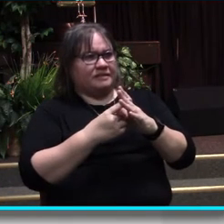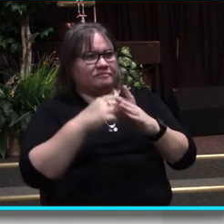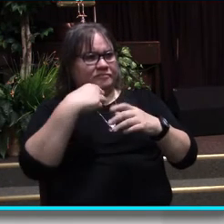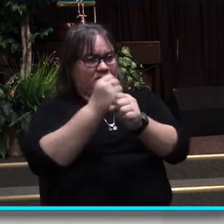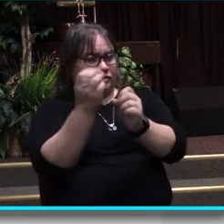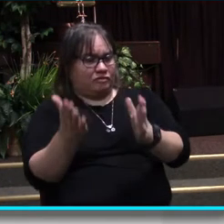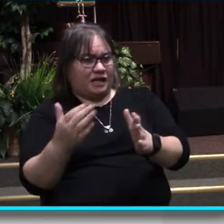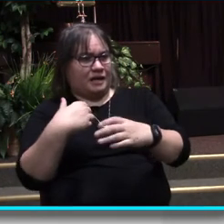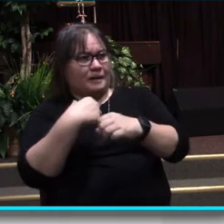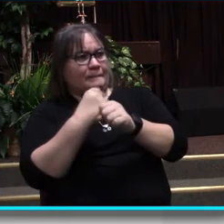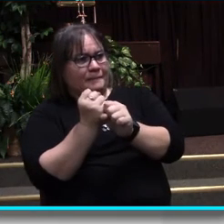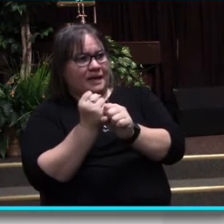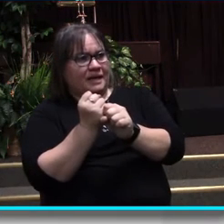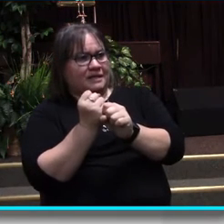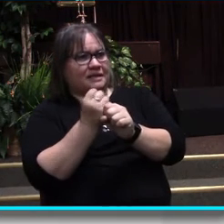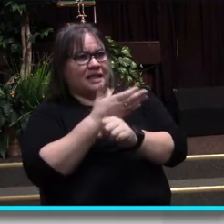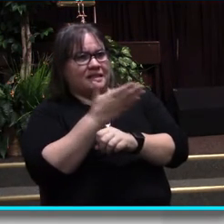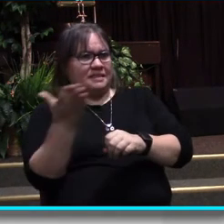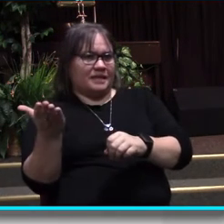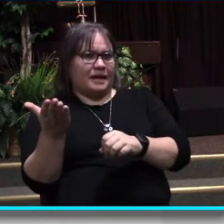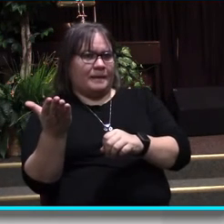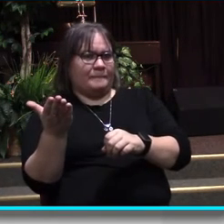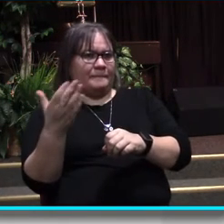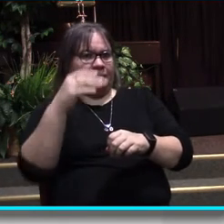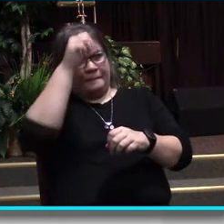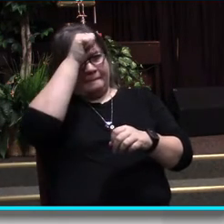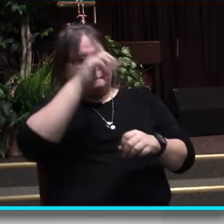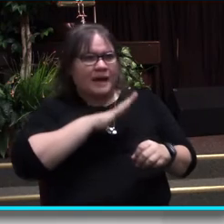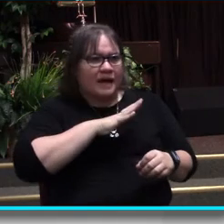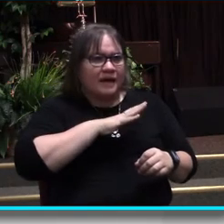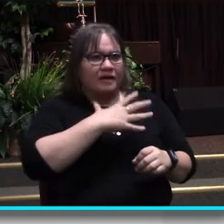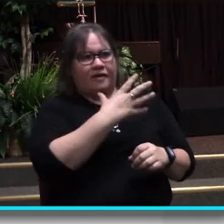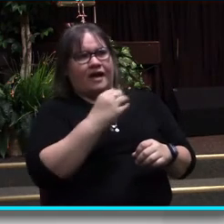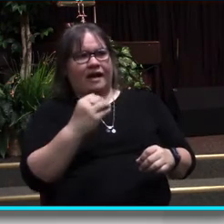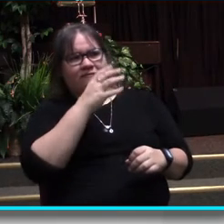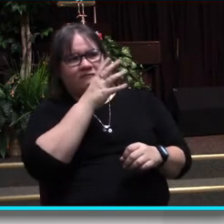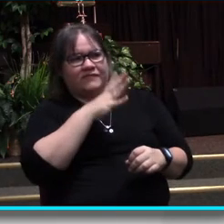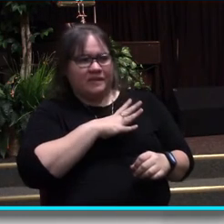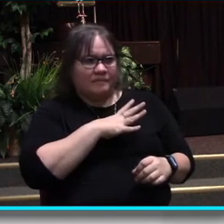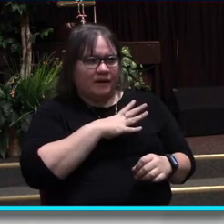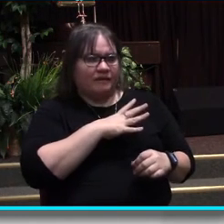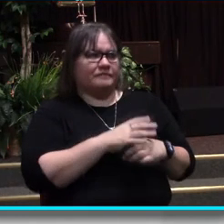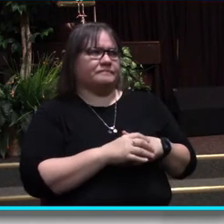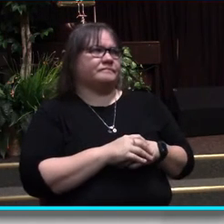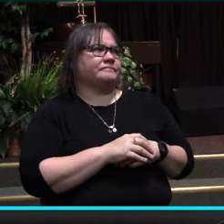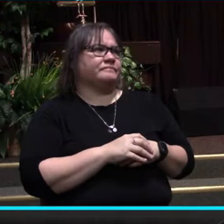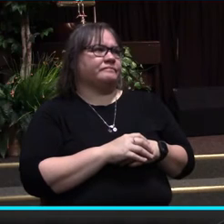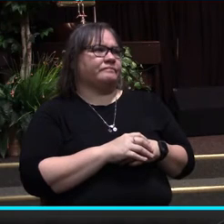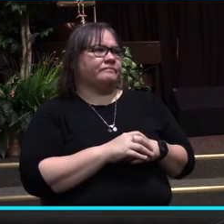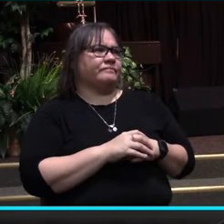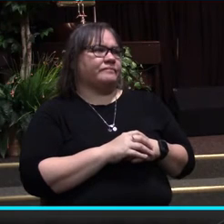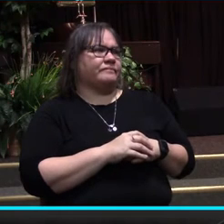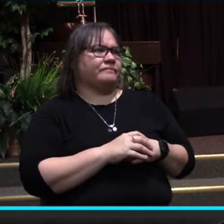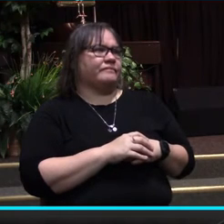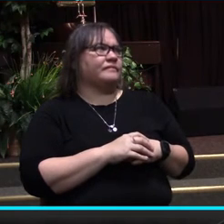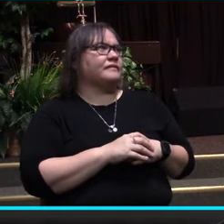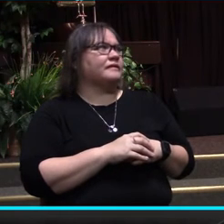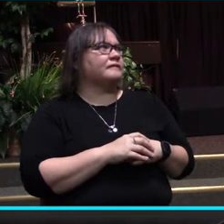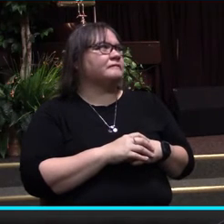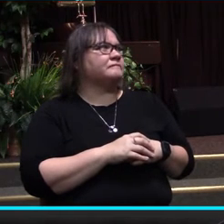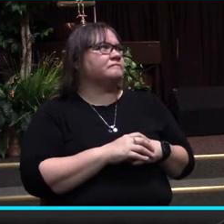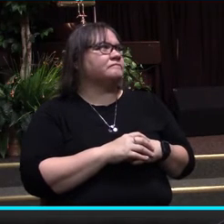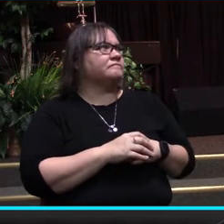made them male and female? In the economy of